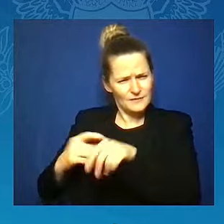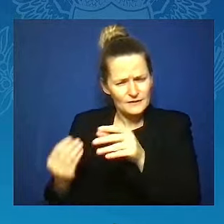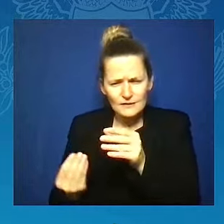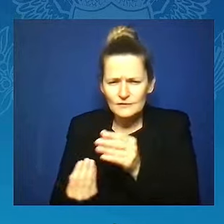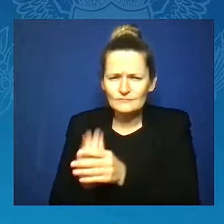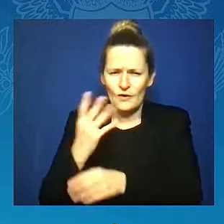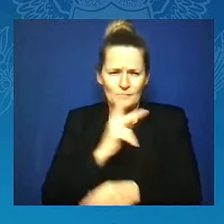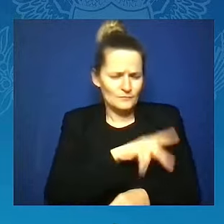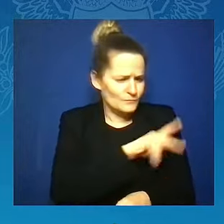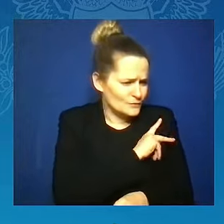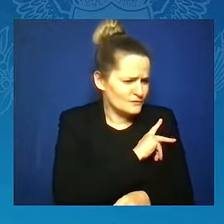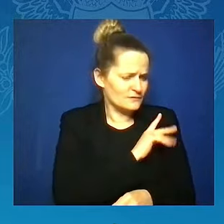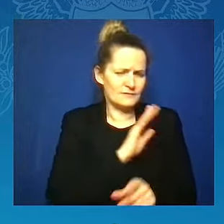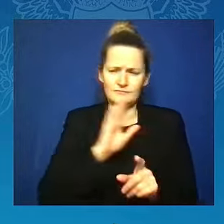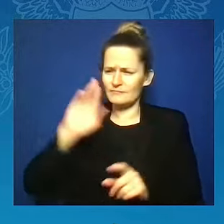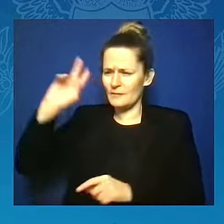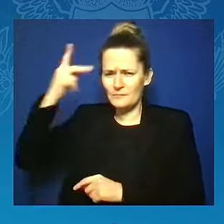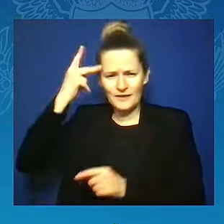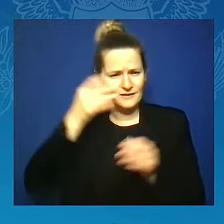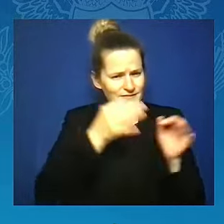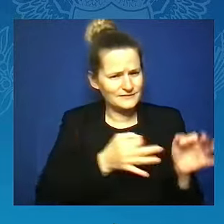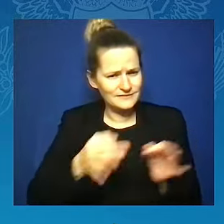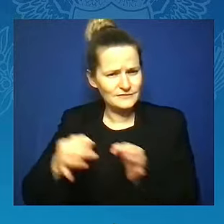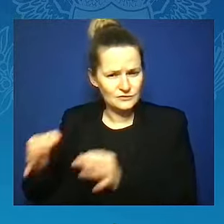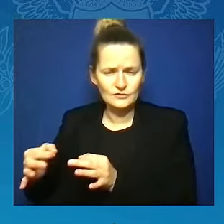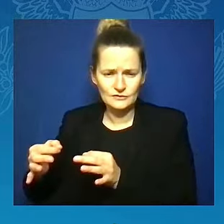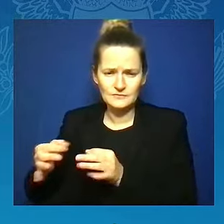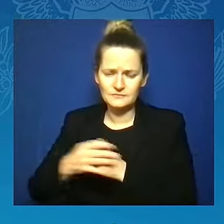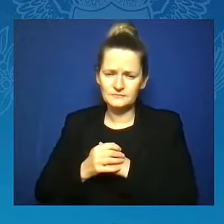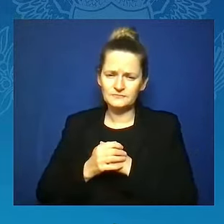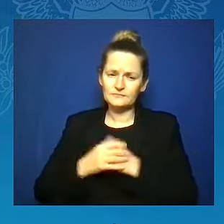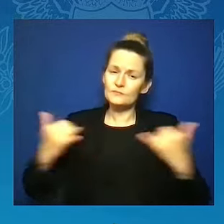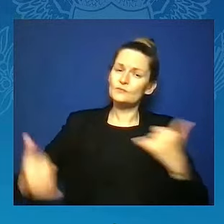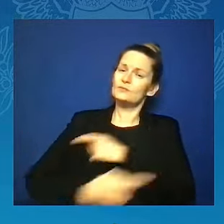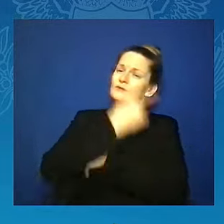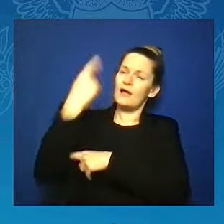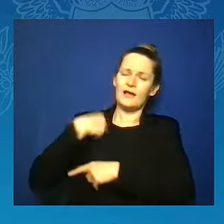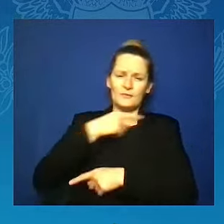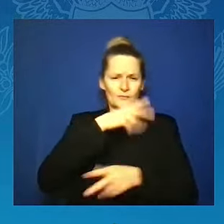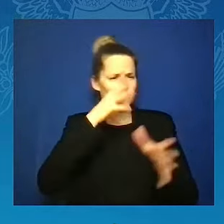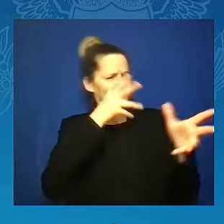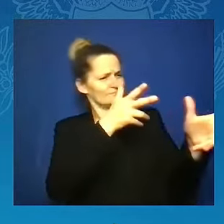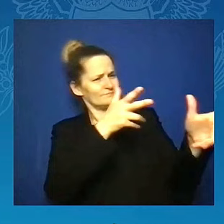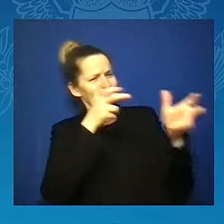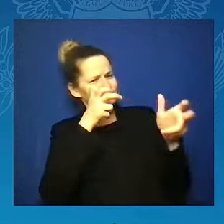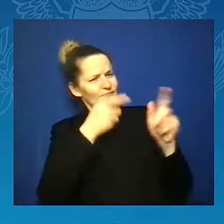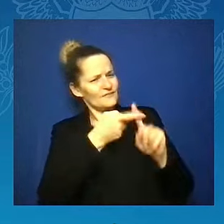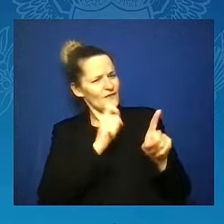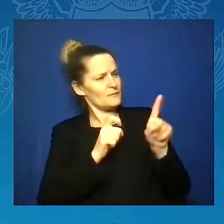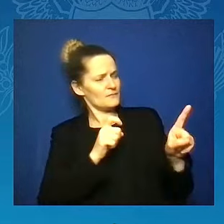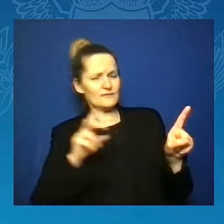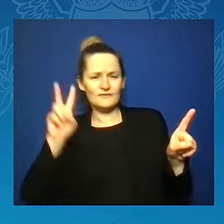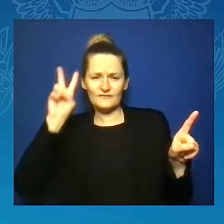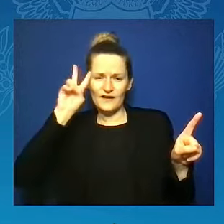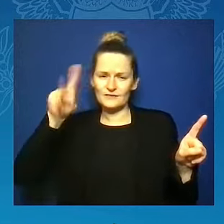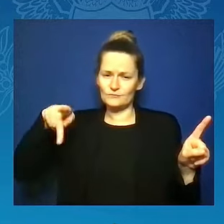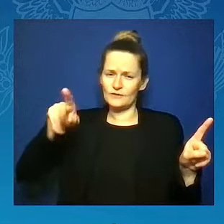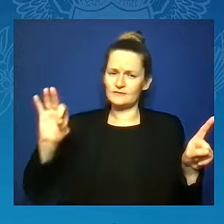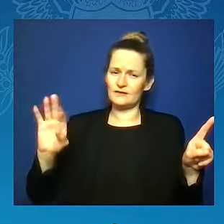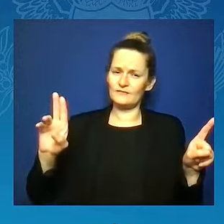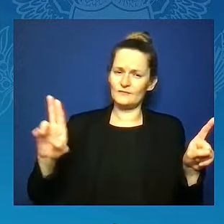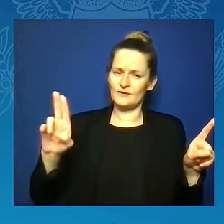from the sitting vice president of the United States on how this administration is addressing